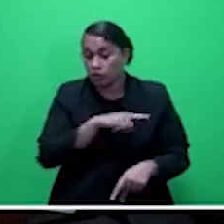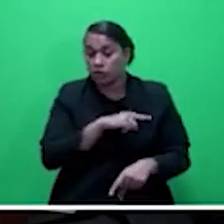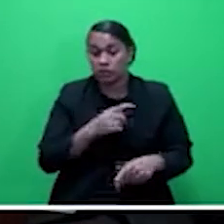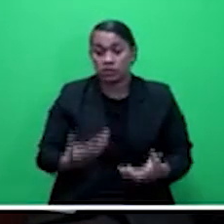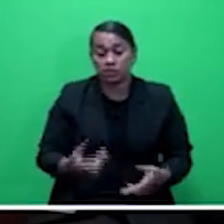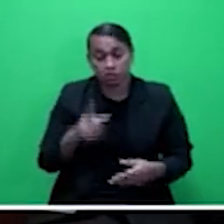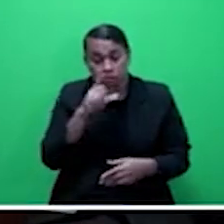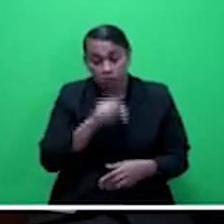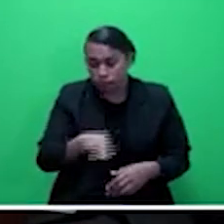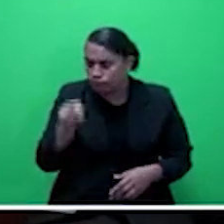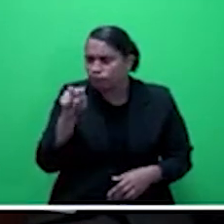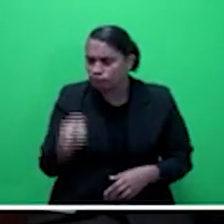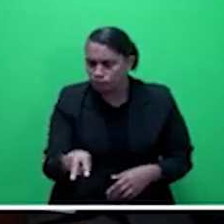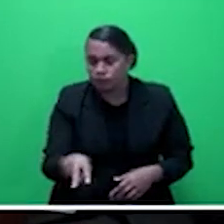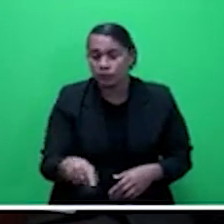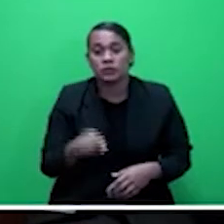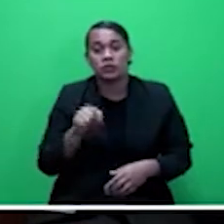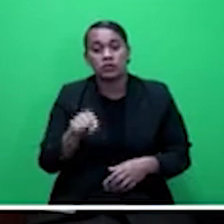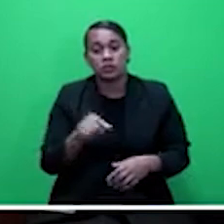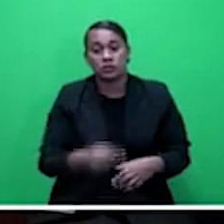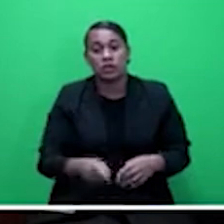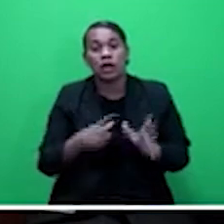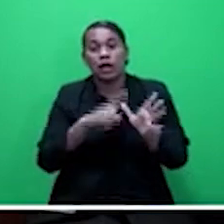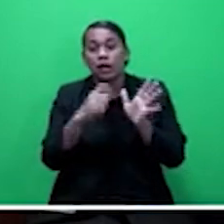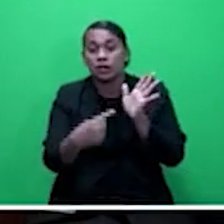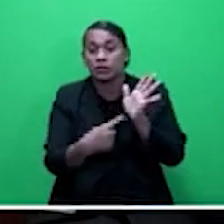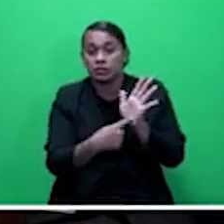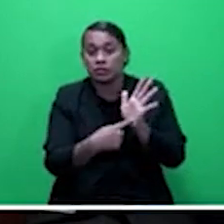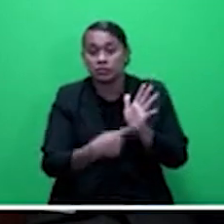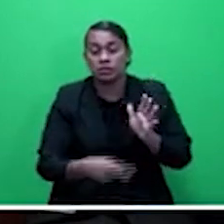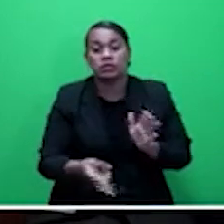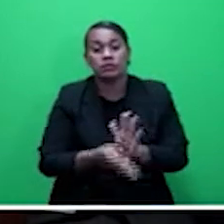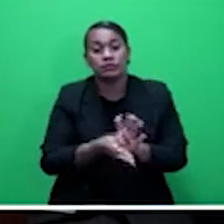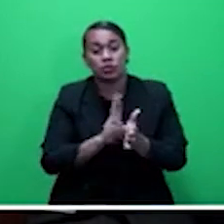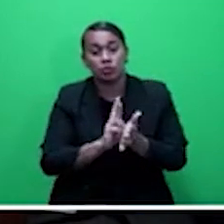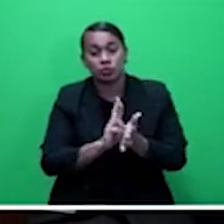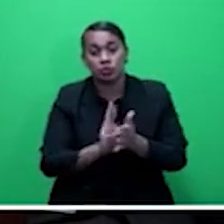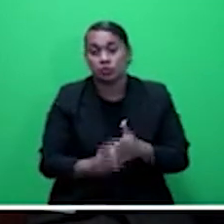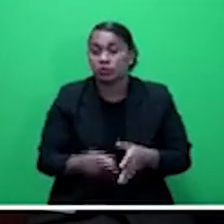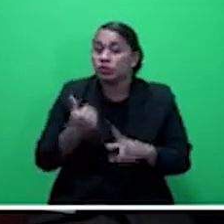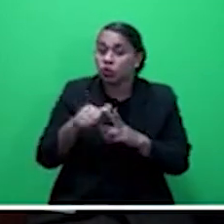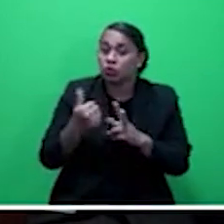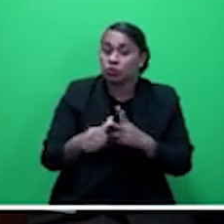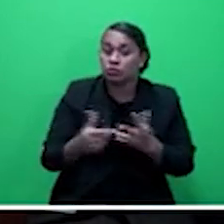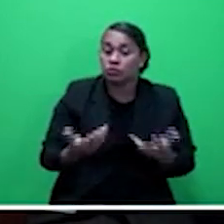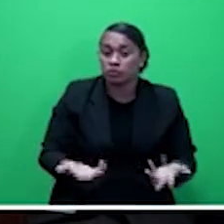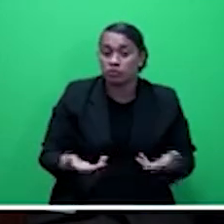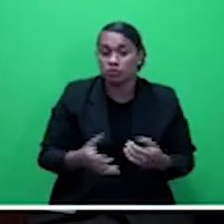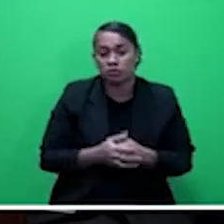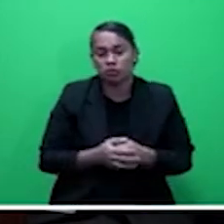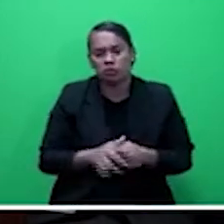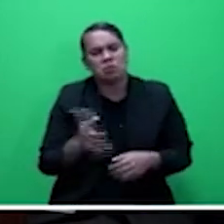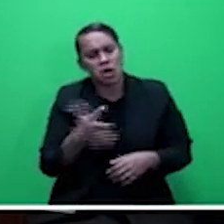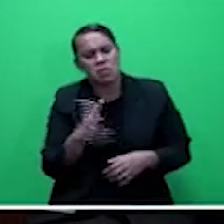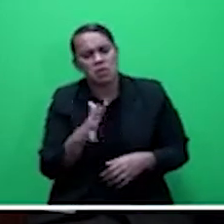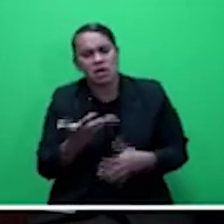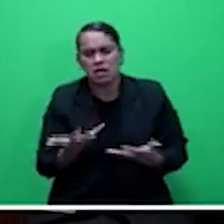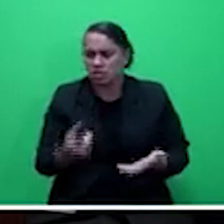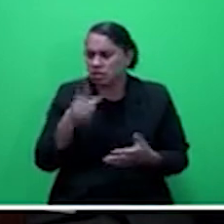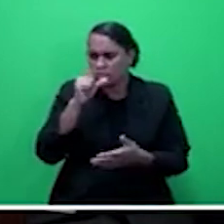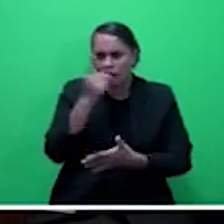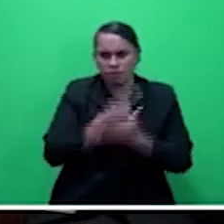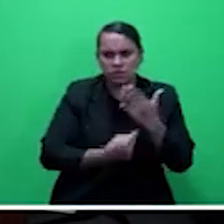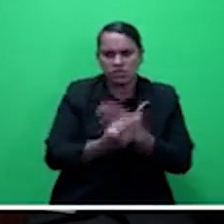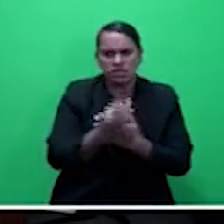the act and look at what might be the situation in the next three or four years and in the